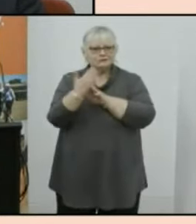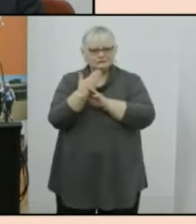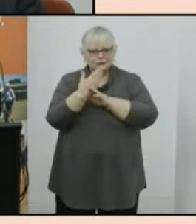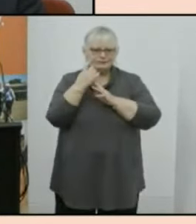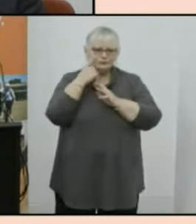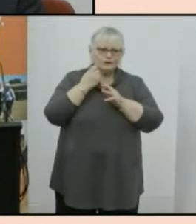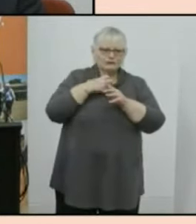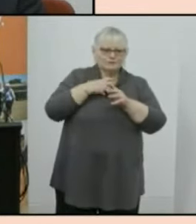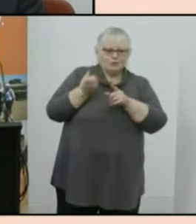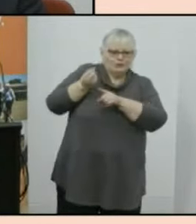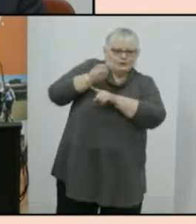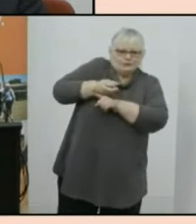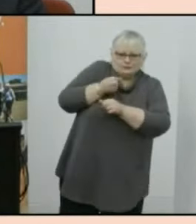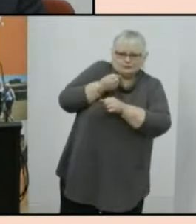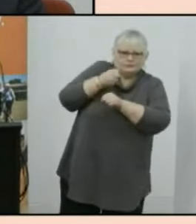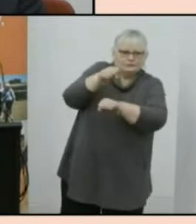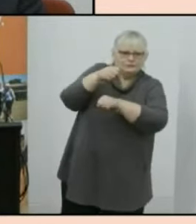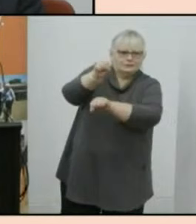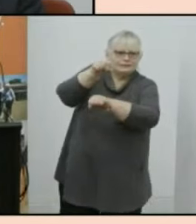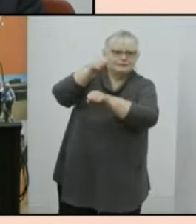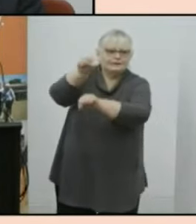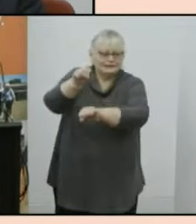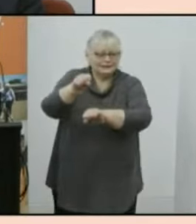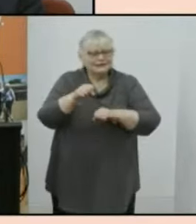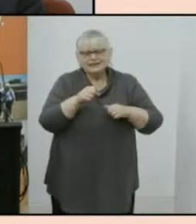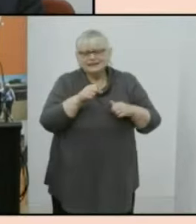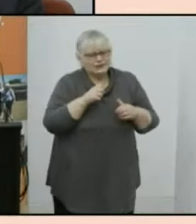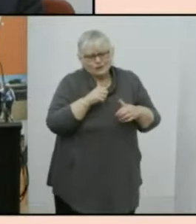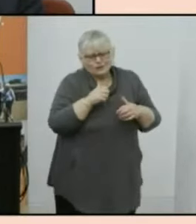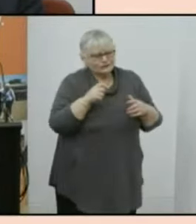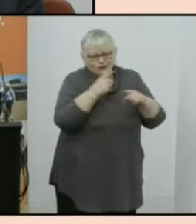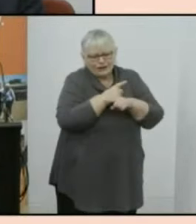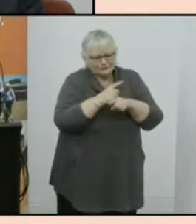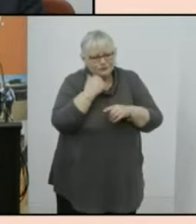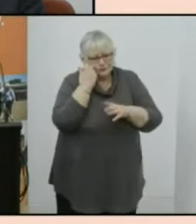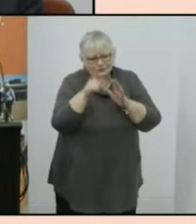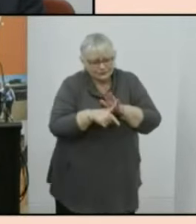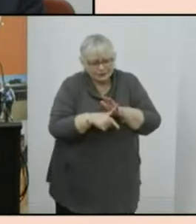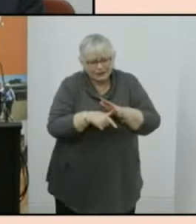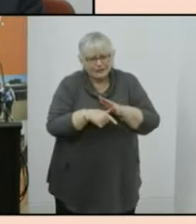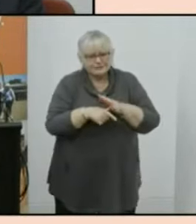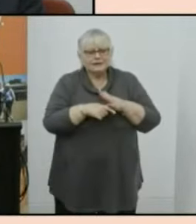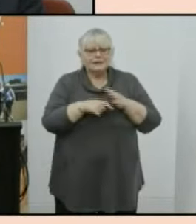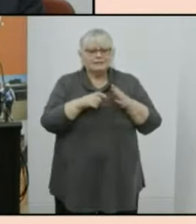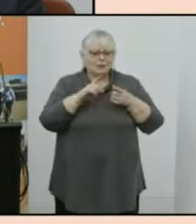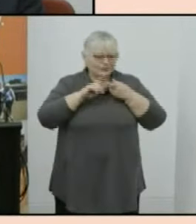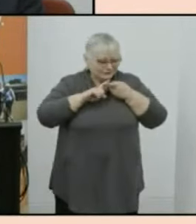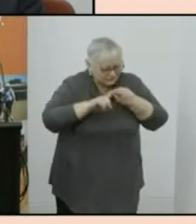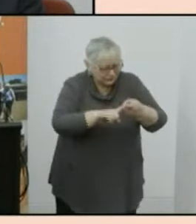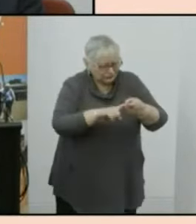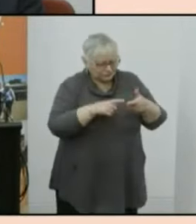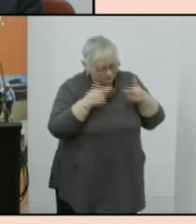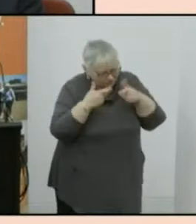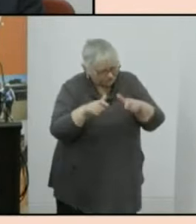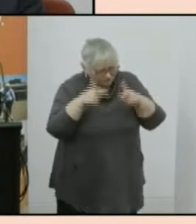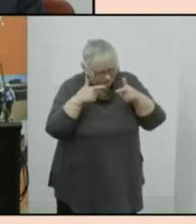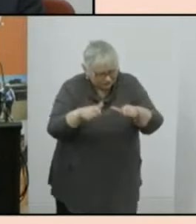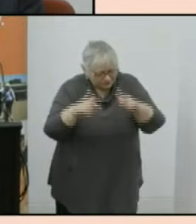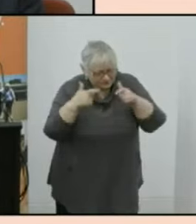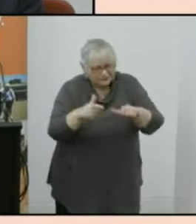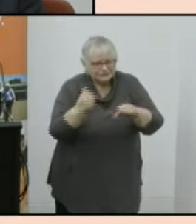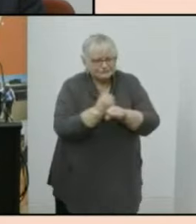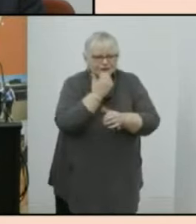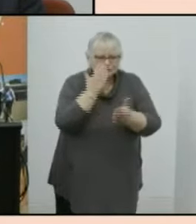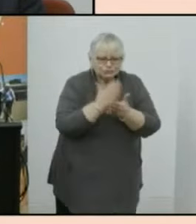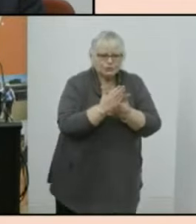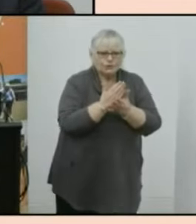so it's not it's a moving feast unfortunately and it requires continued vigilance to make sure that you maintain